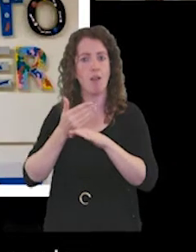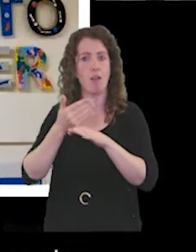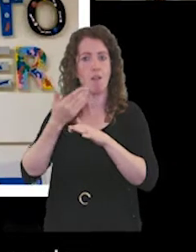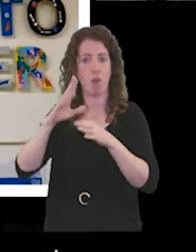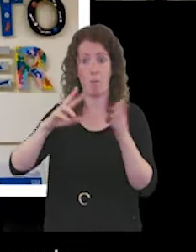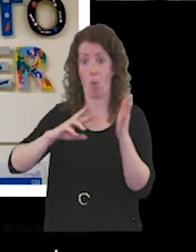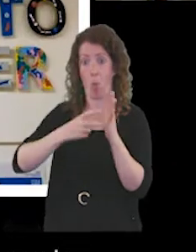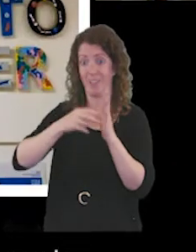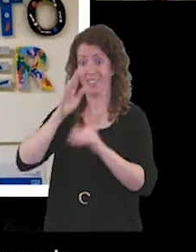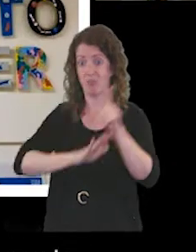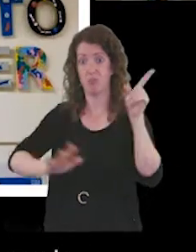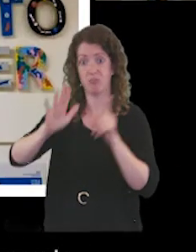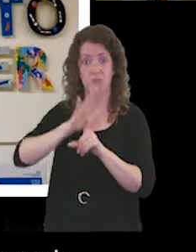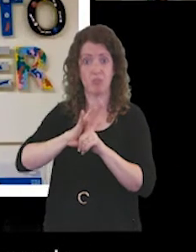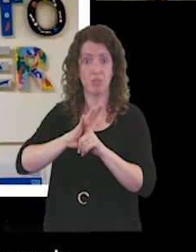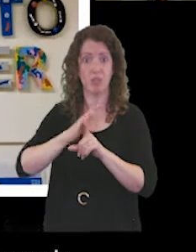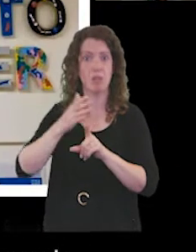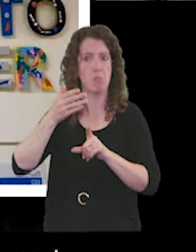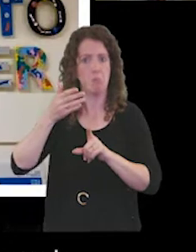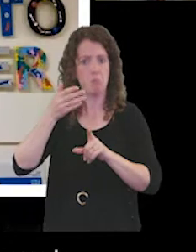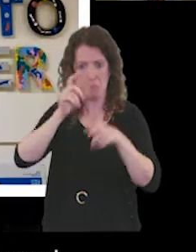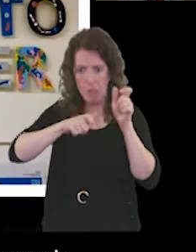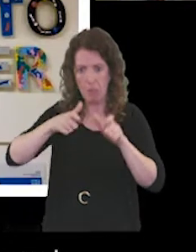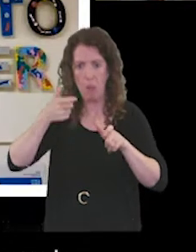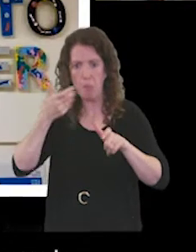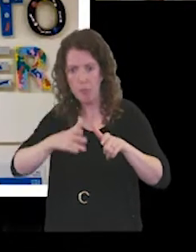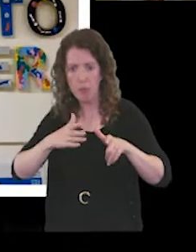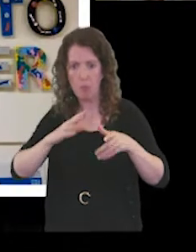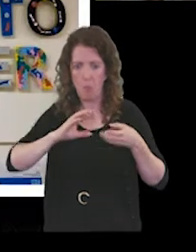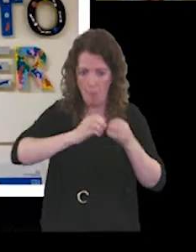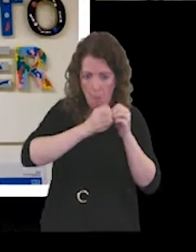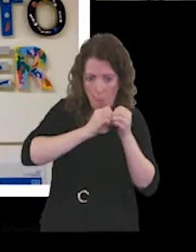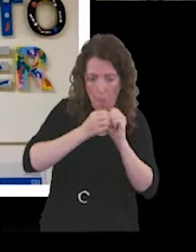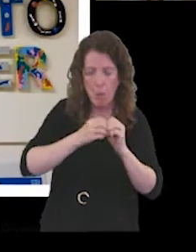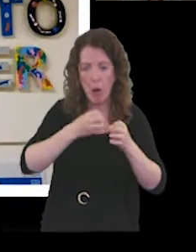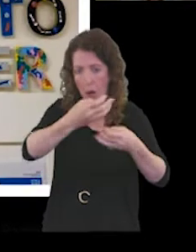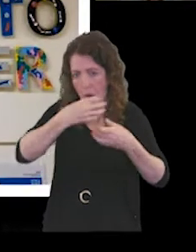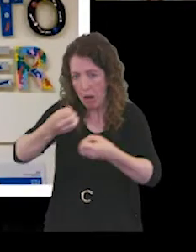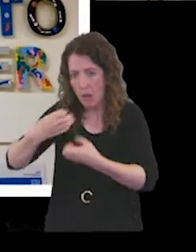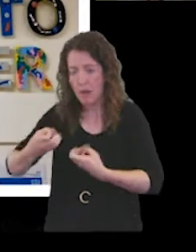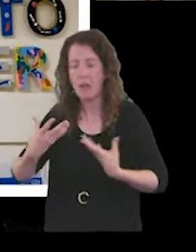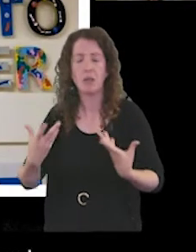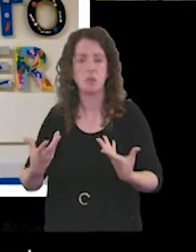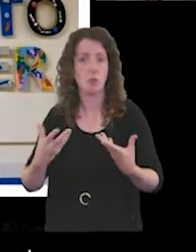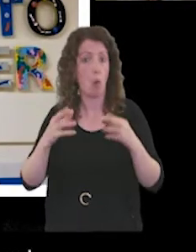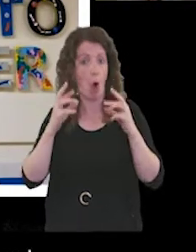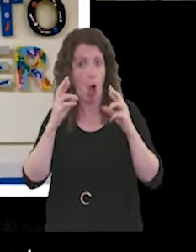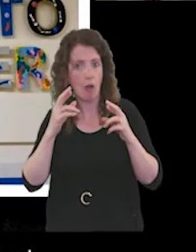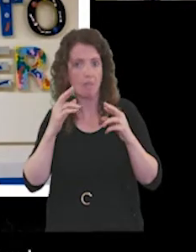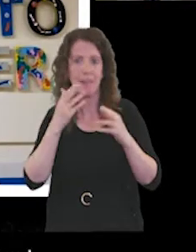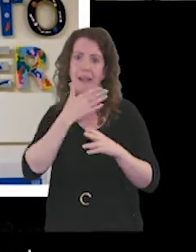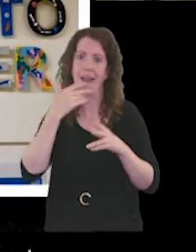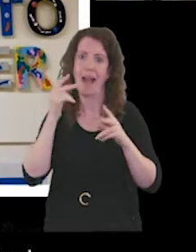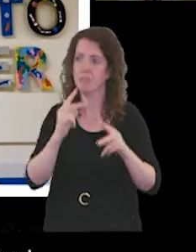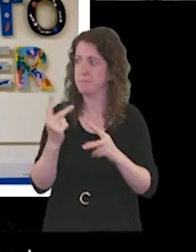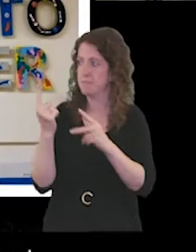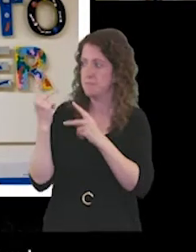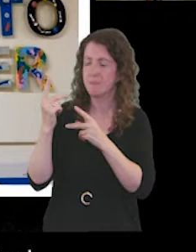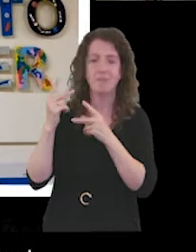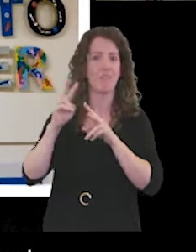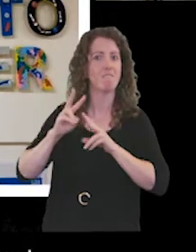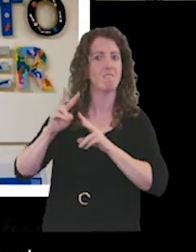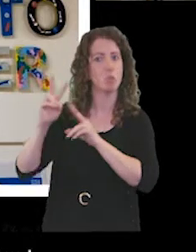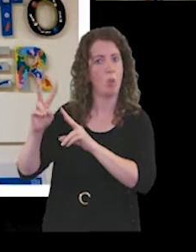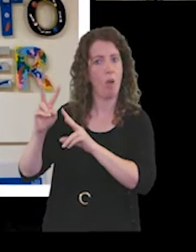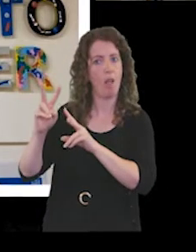the organisation. People have been working on and contributing to. So hopefully that's something nice and visual for you to